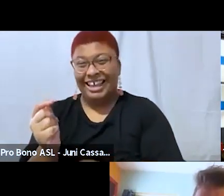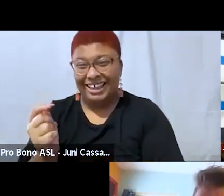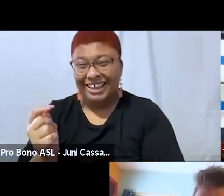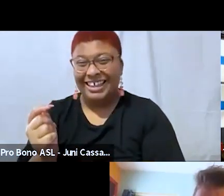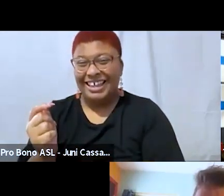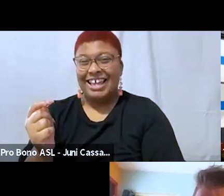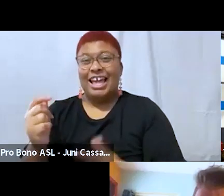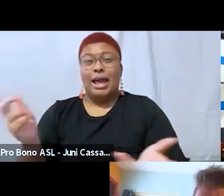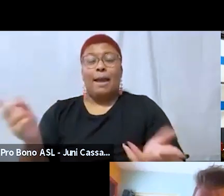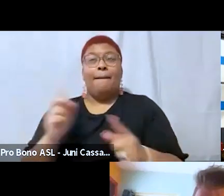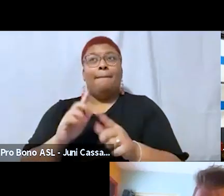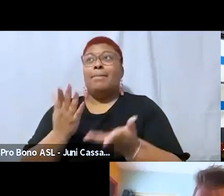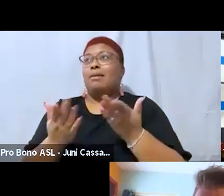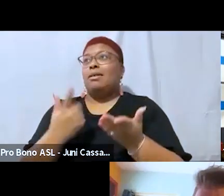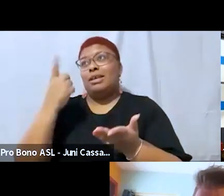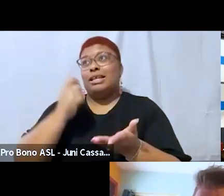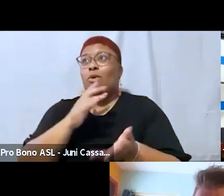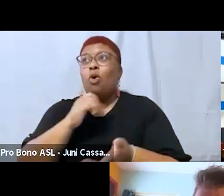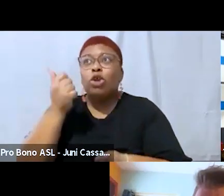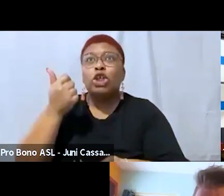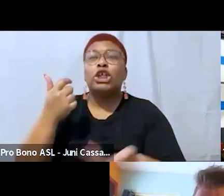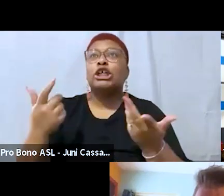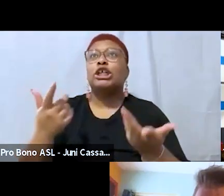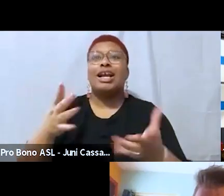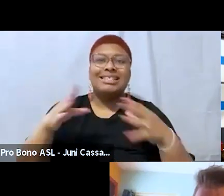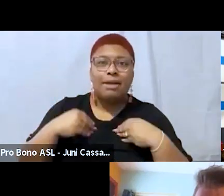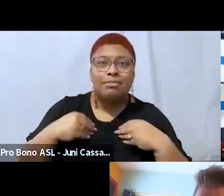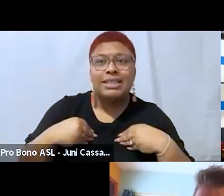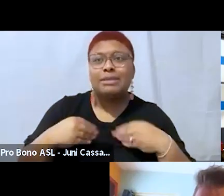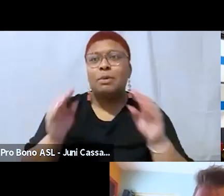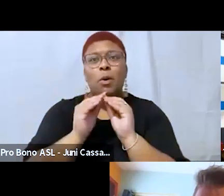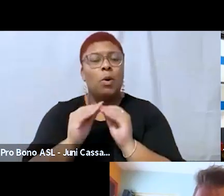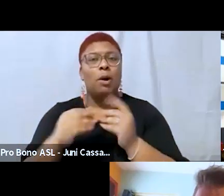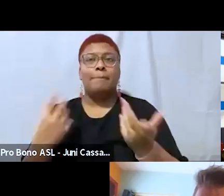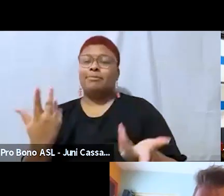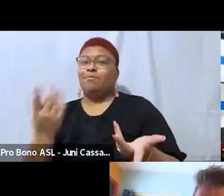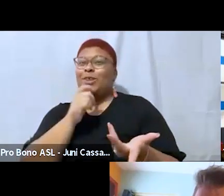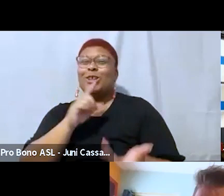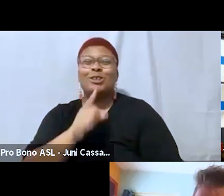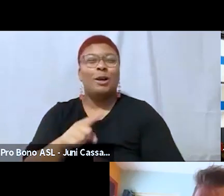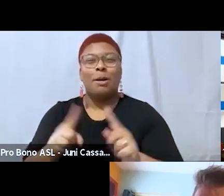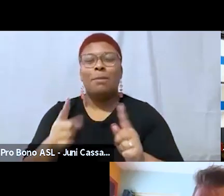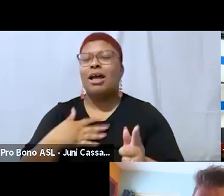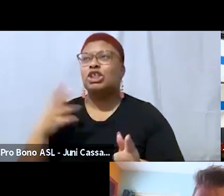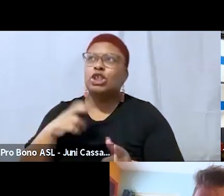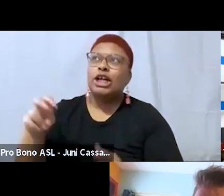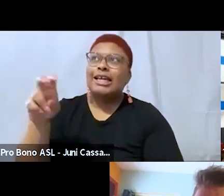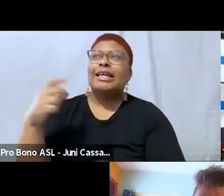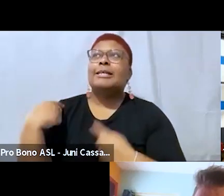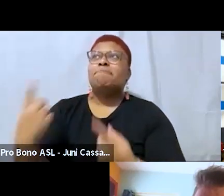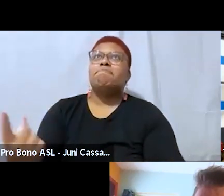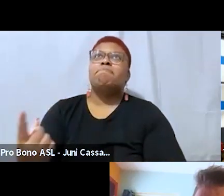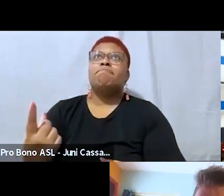maybe it comes with age maybe it comes with acceptance i'm not sure but um as far as my journey is especially with like